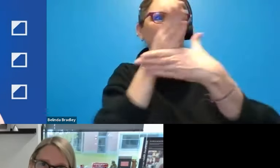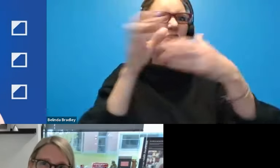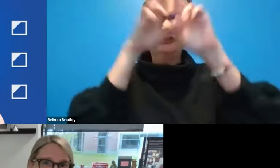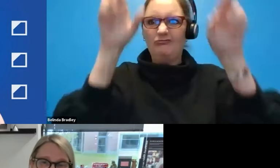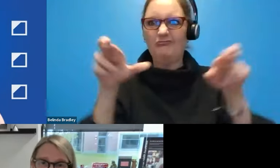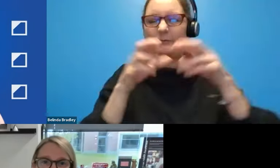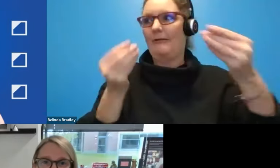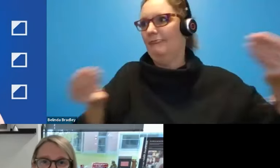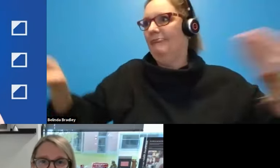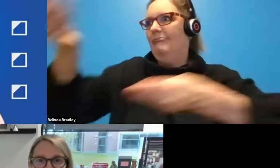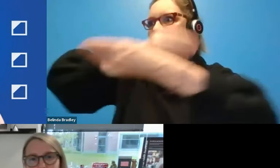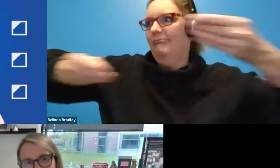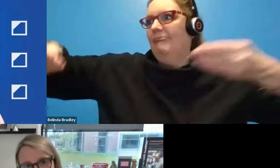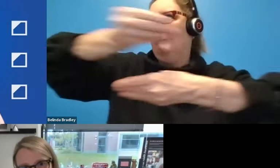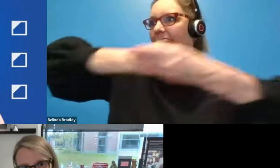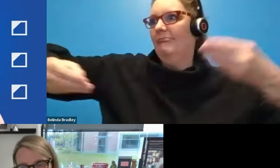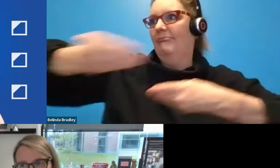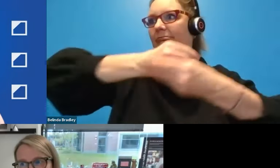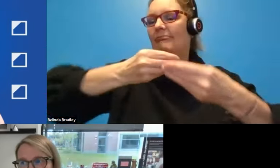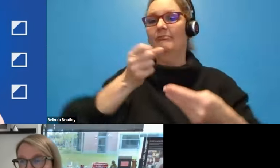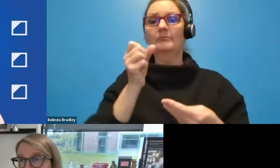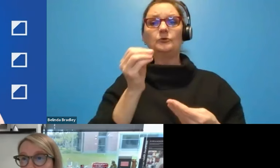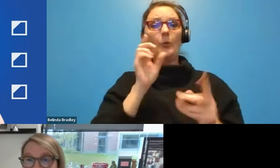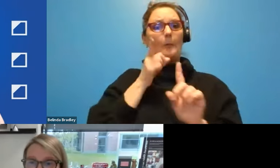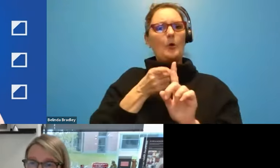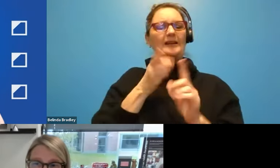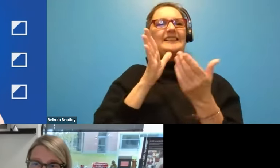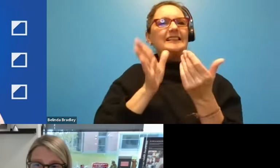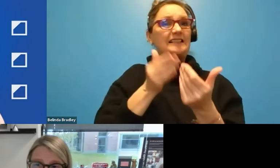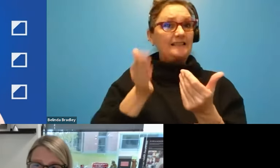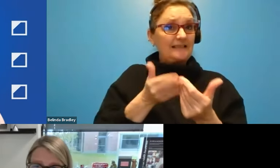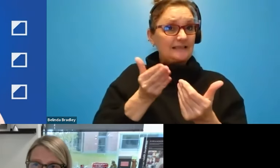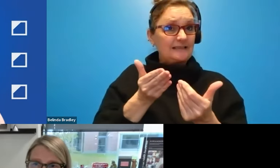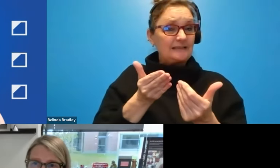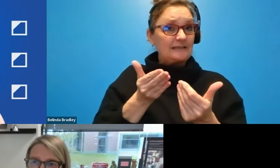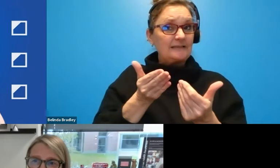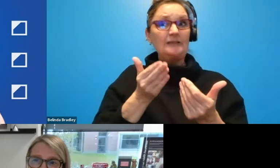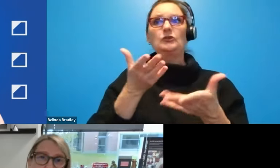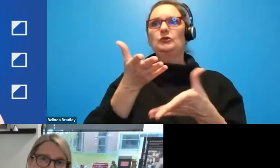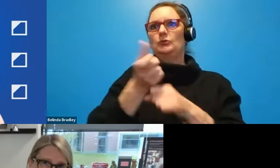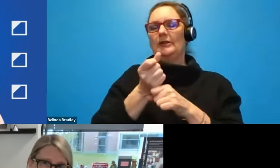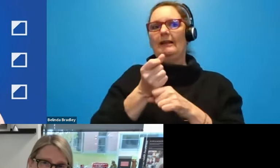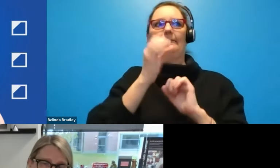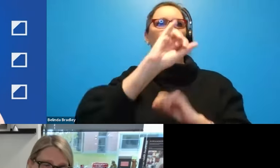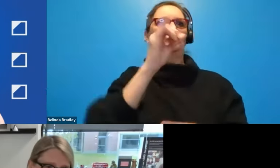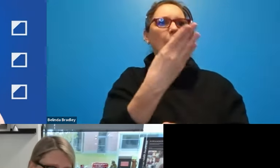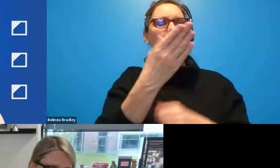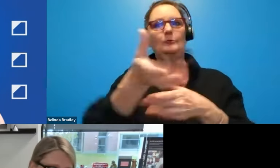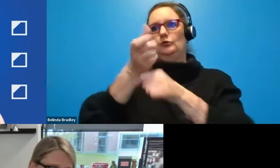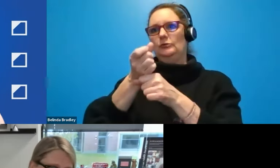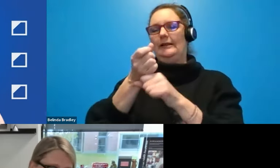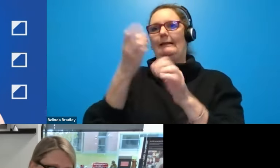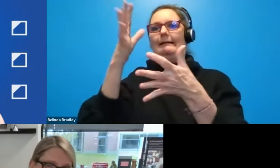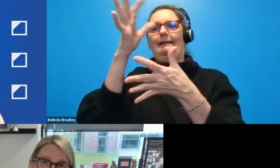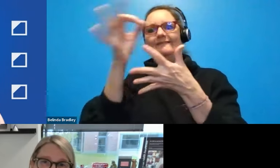they need, whether it's a job or a feature, but I will also say there's more to do. Right. There is far more to do. And I think